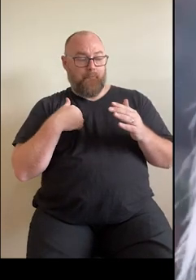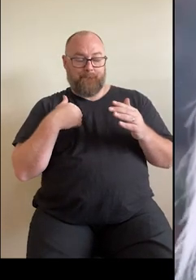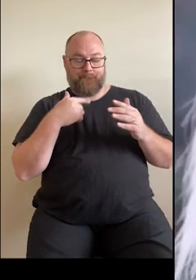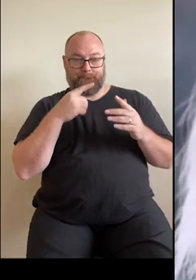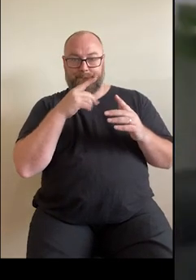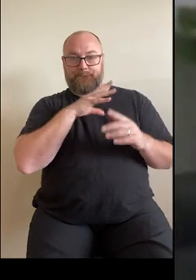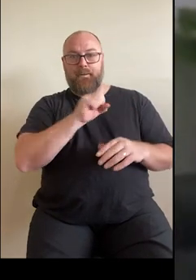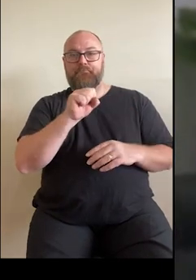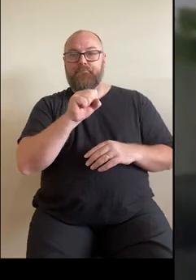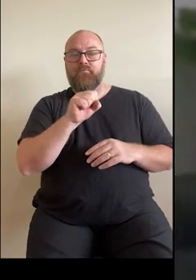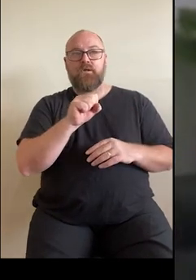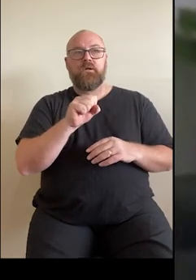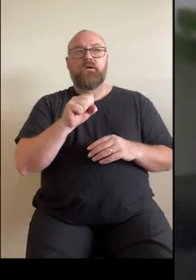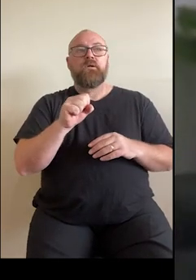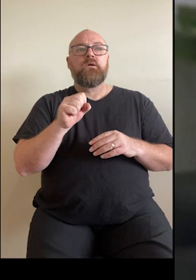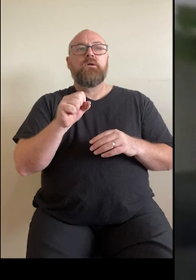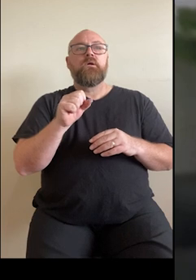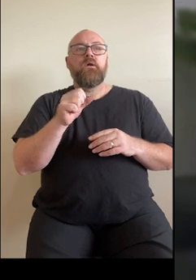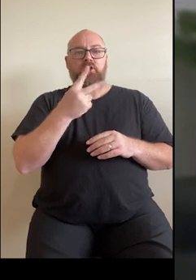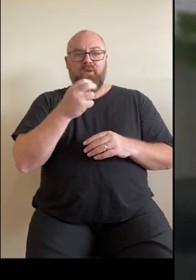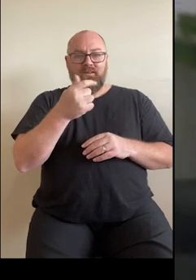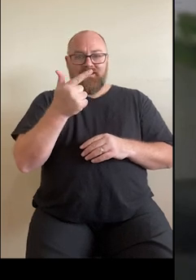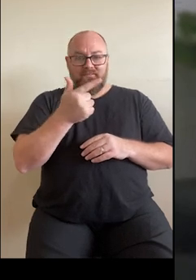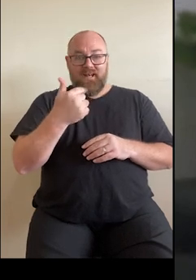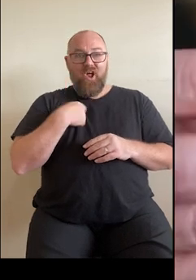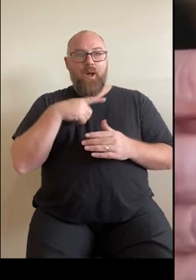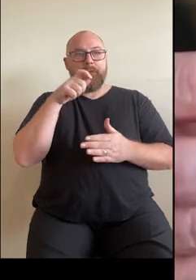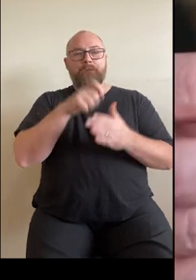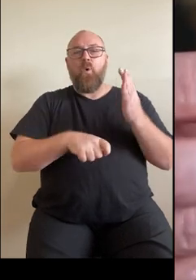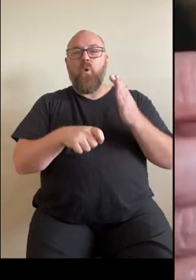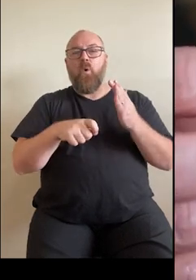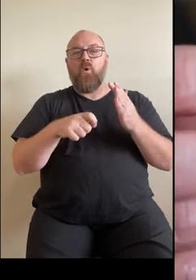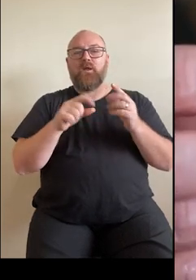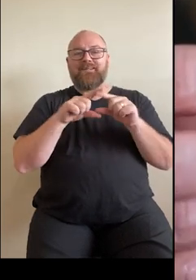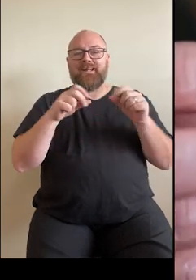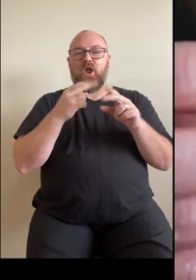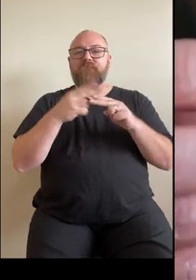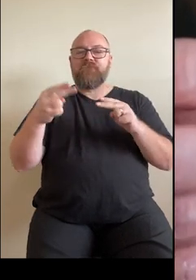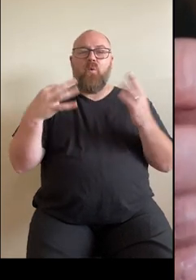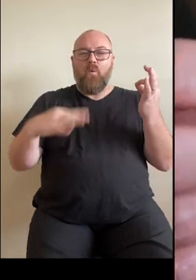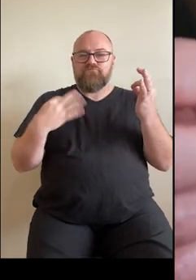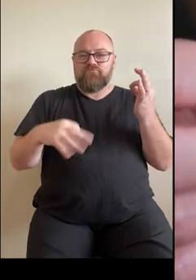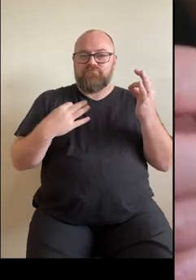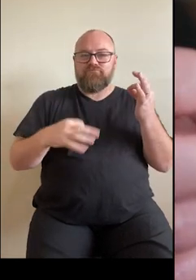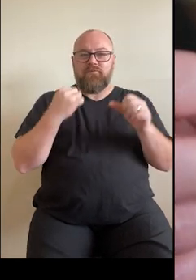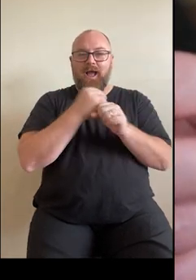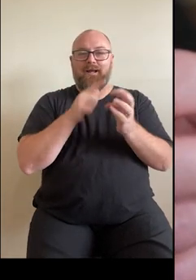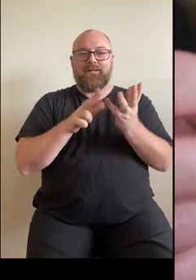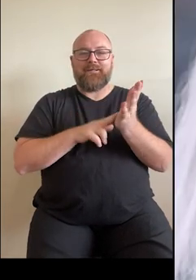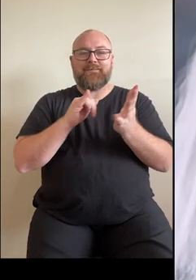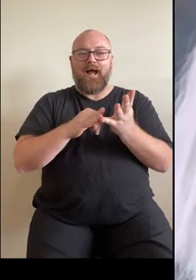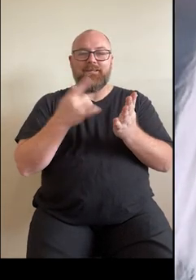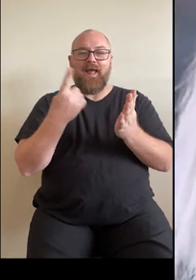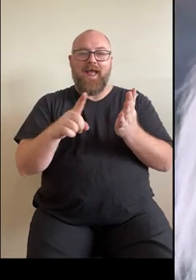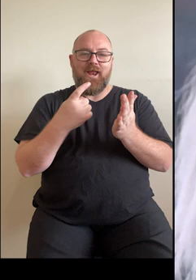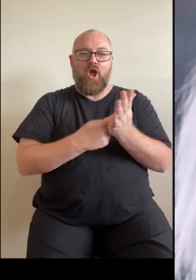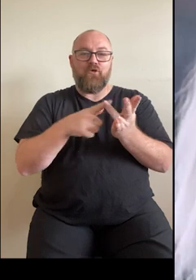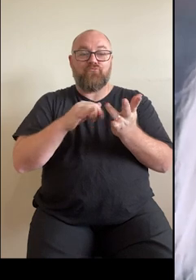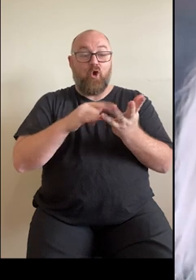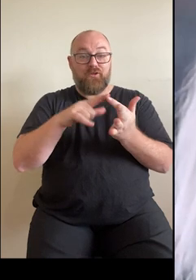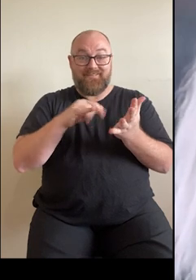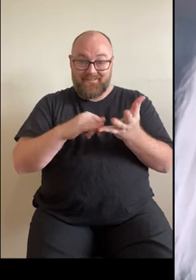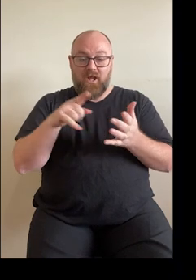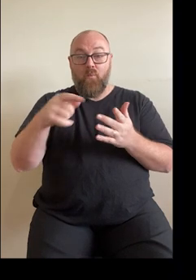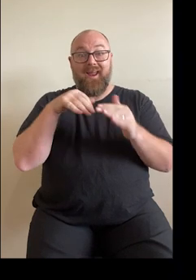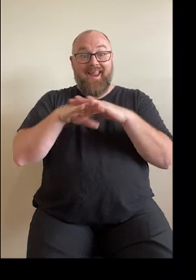2017. I bought tickets for my husband to see Guns N' Roses concert for his 40th birthday. We got to the concert,